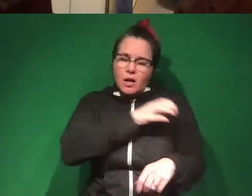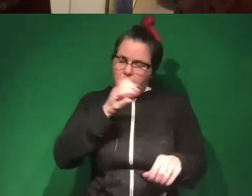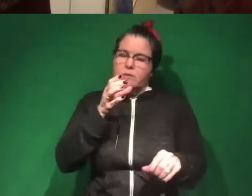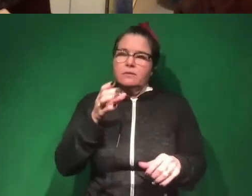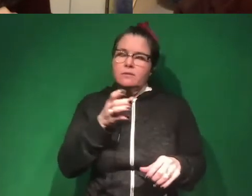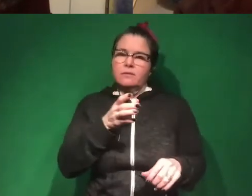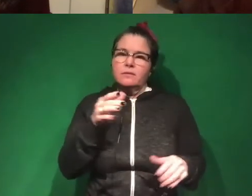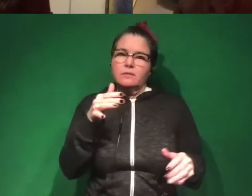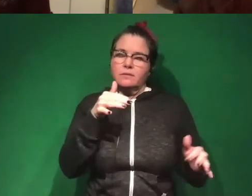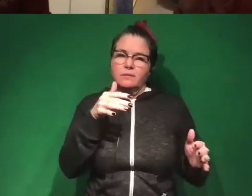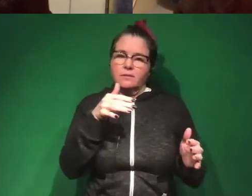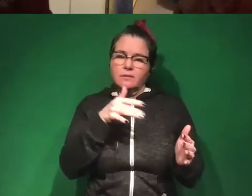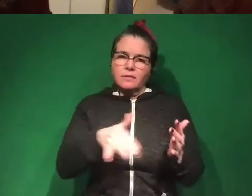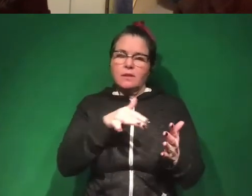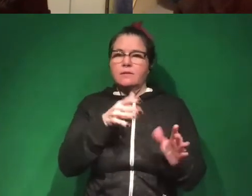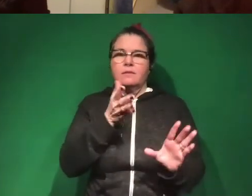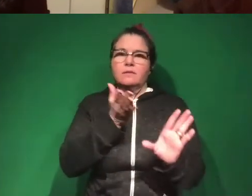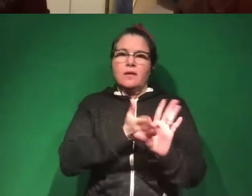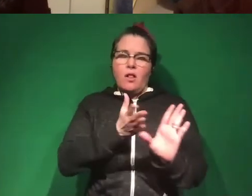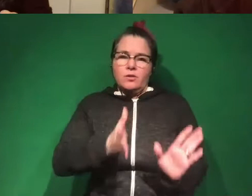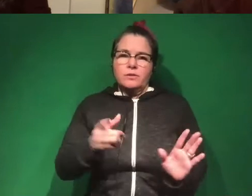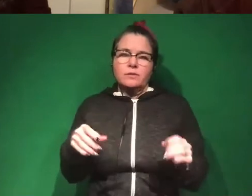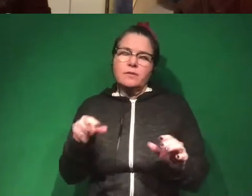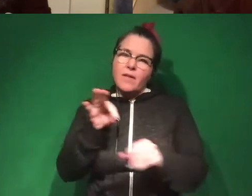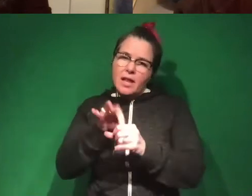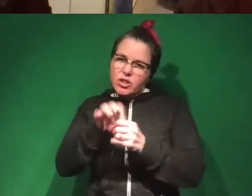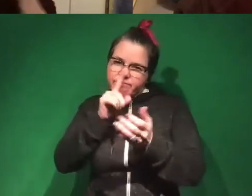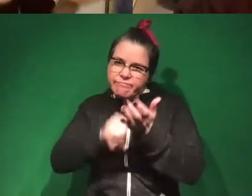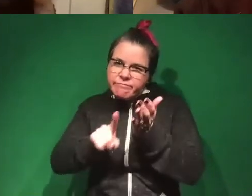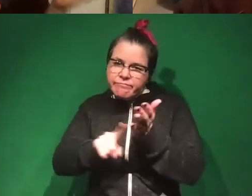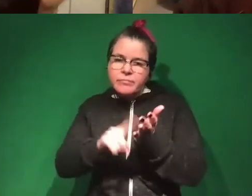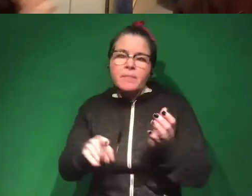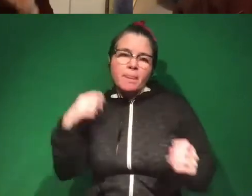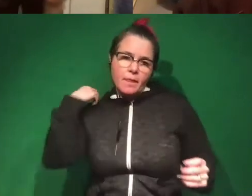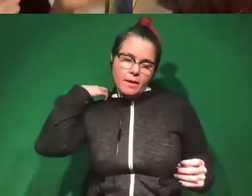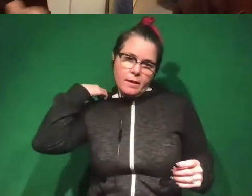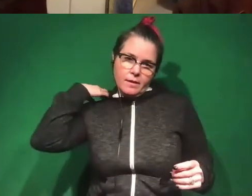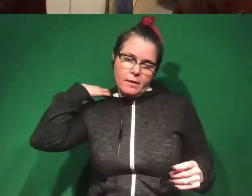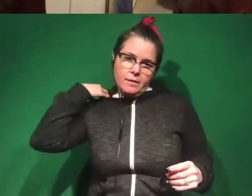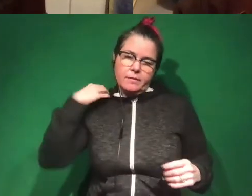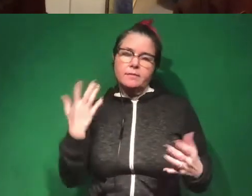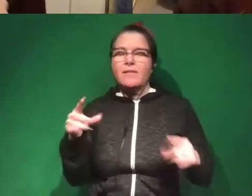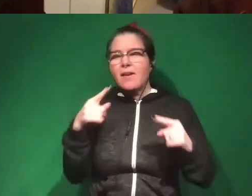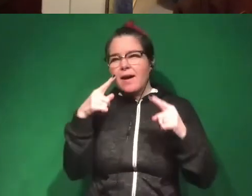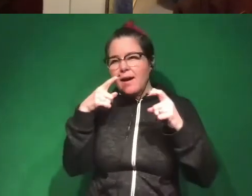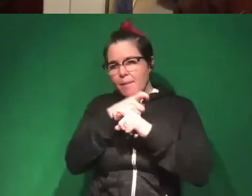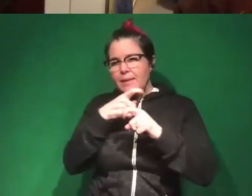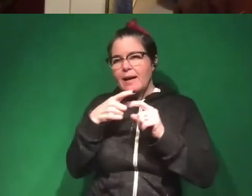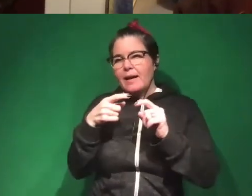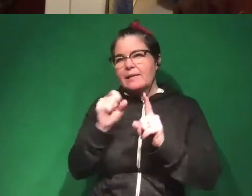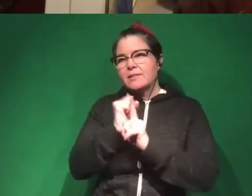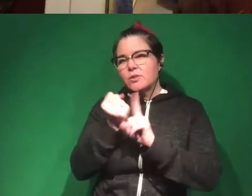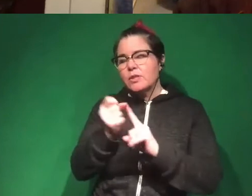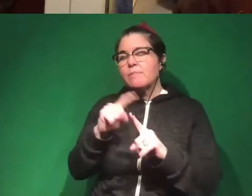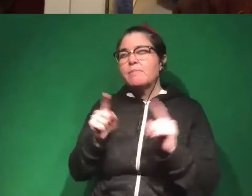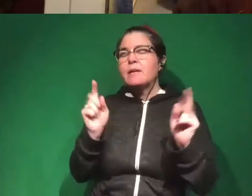work on predicting elections. So again, a lot of elections, where kind of a complicated simulation. But basically, one of the issues